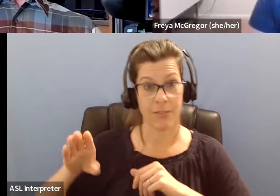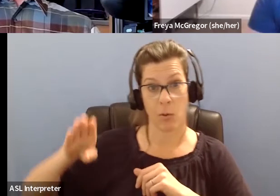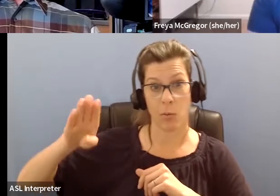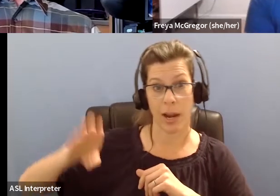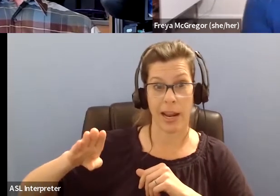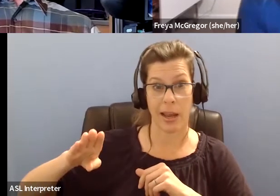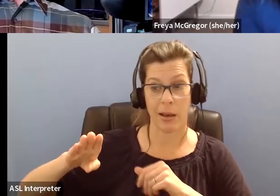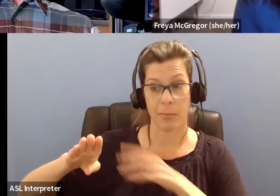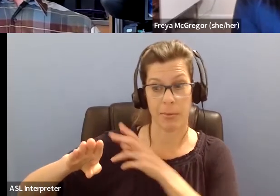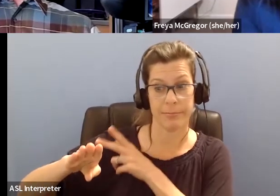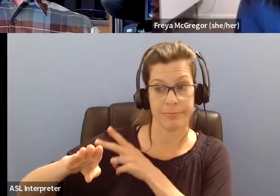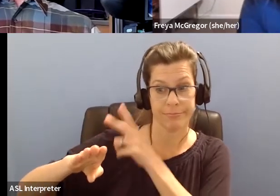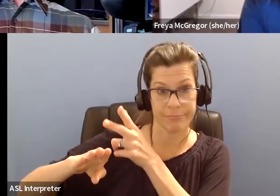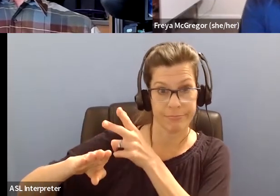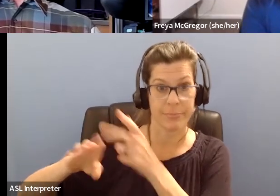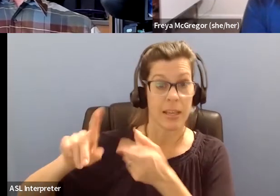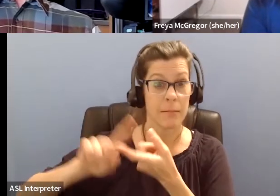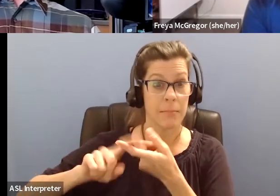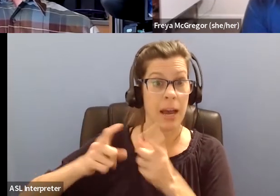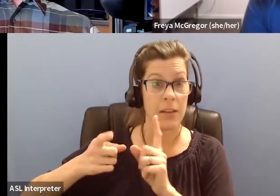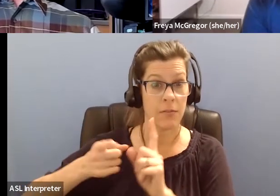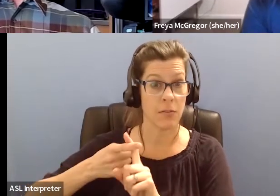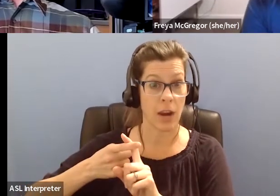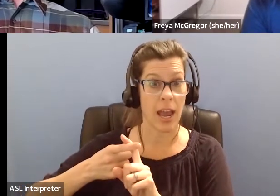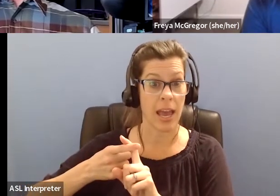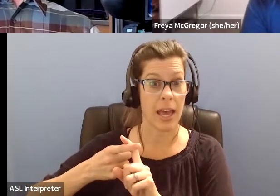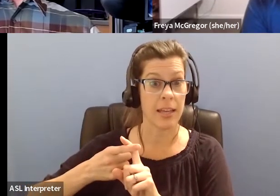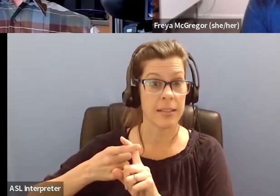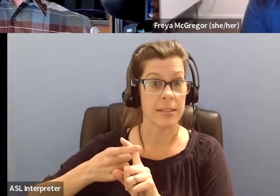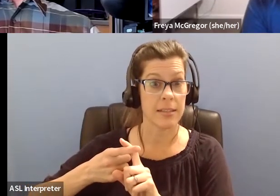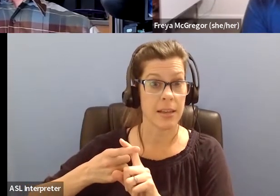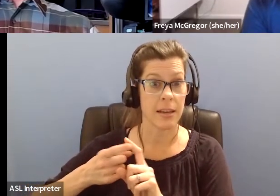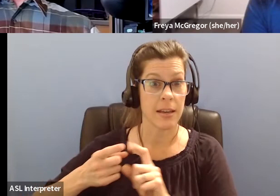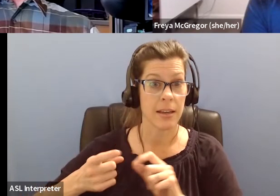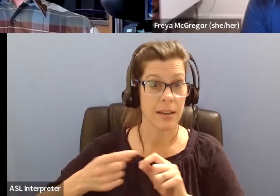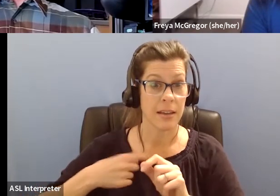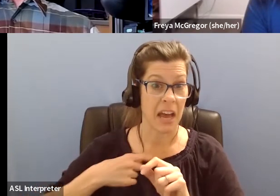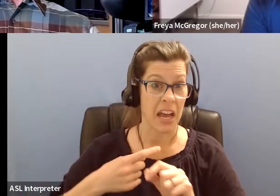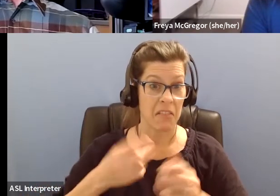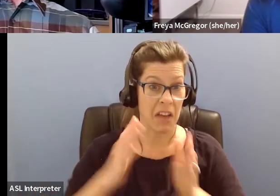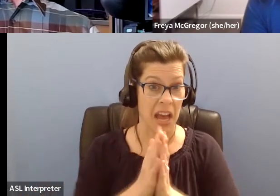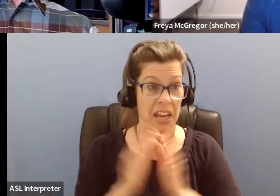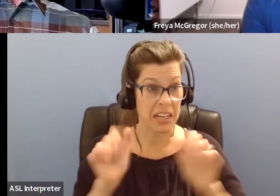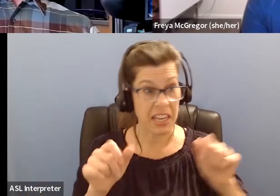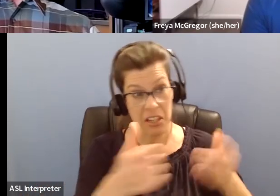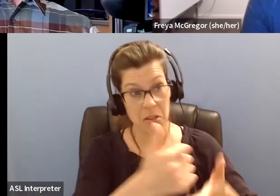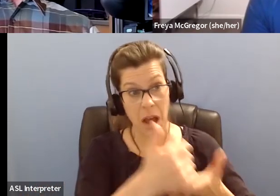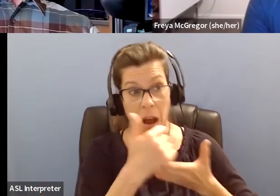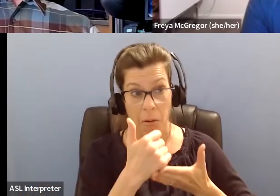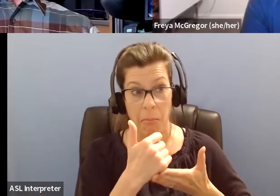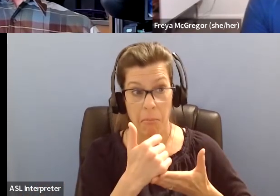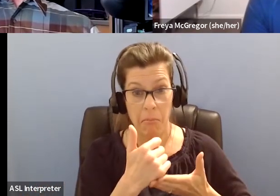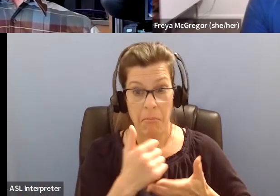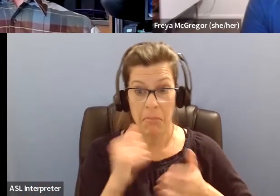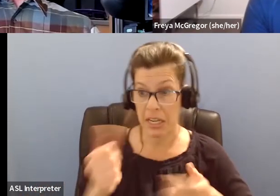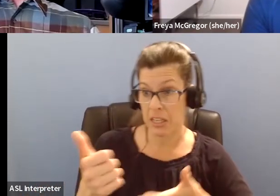and that, and they've got to the point now that I can literally close my eyes. Cause I've said, can you help me with this? Can you help me with that? And